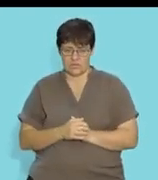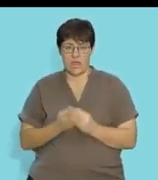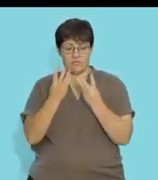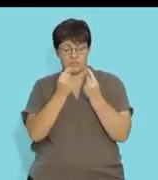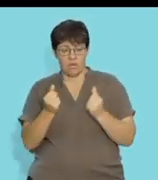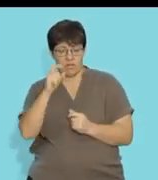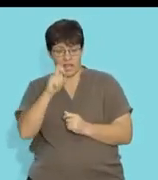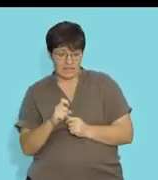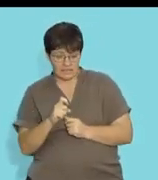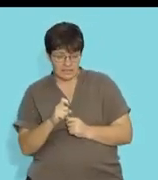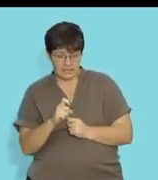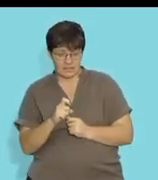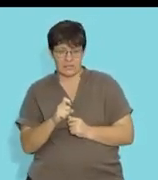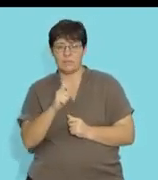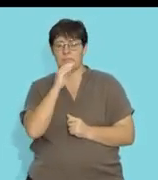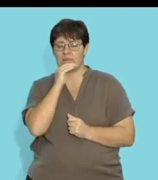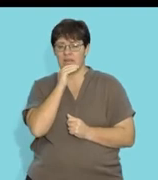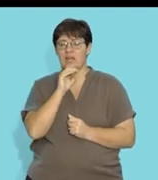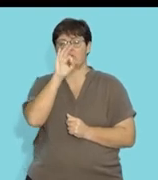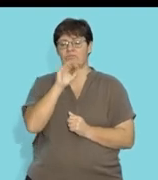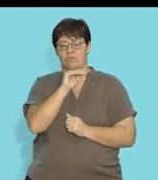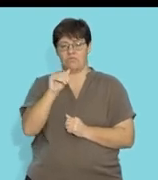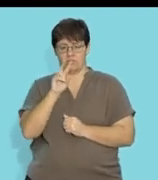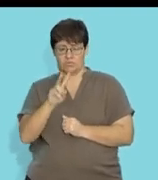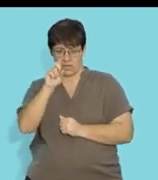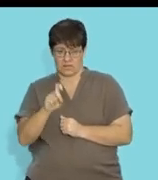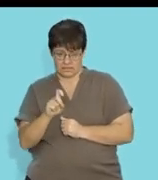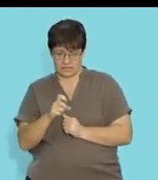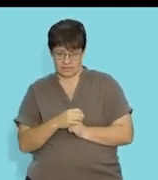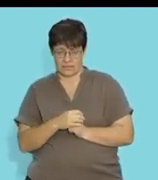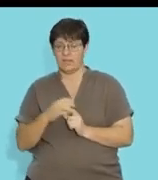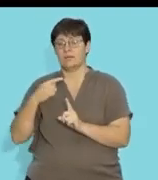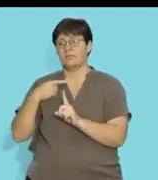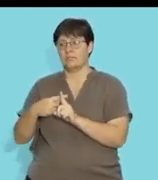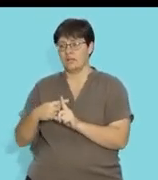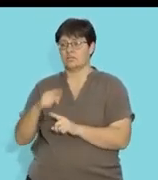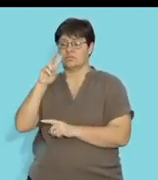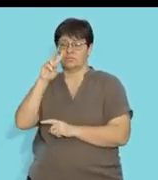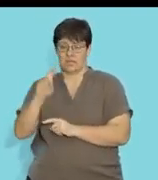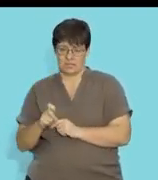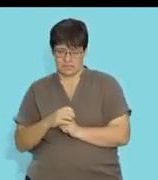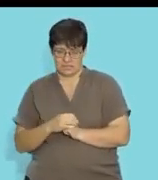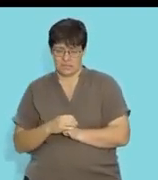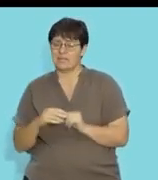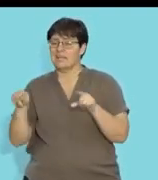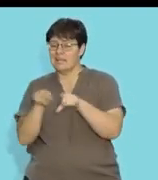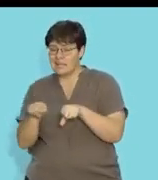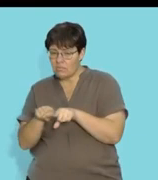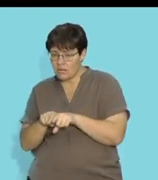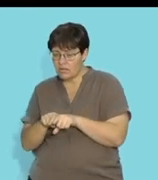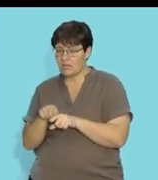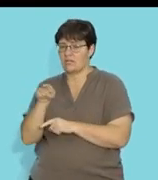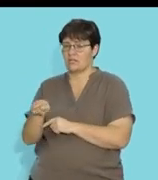If I solve the x, it will be 3 over 2x plus 2x is